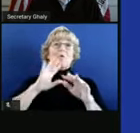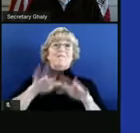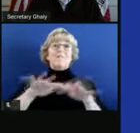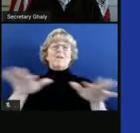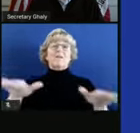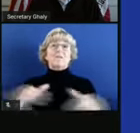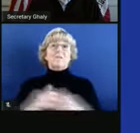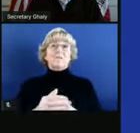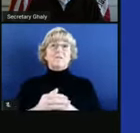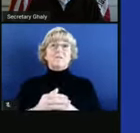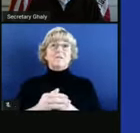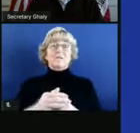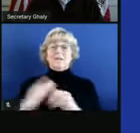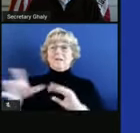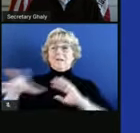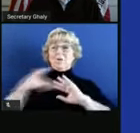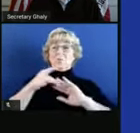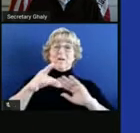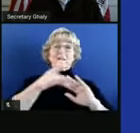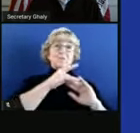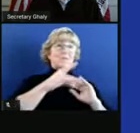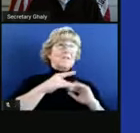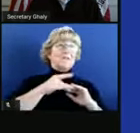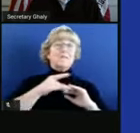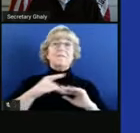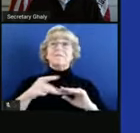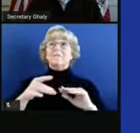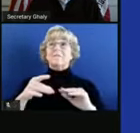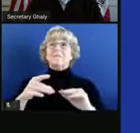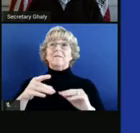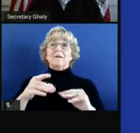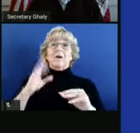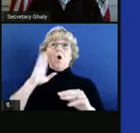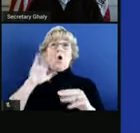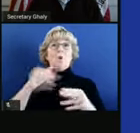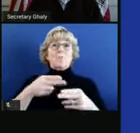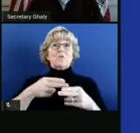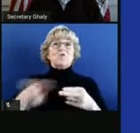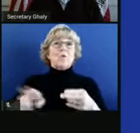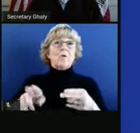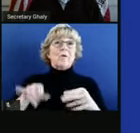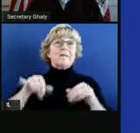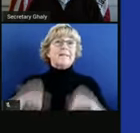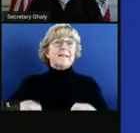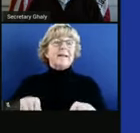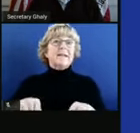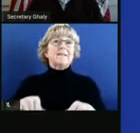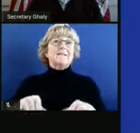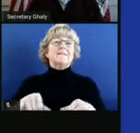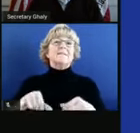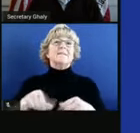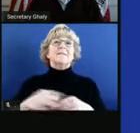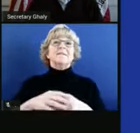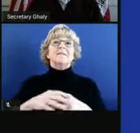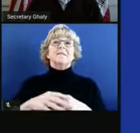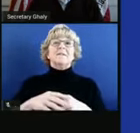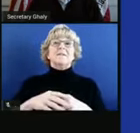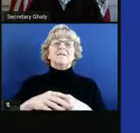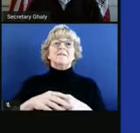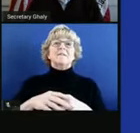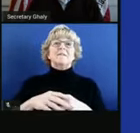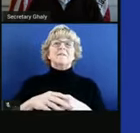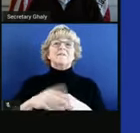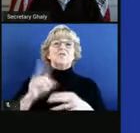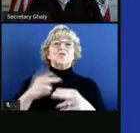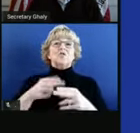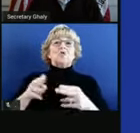duration of exposure. So we often talk to you about having short exposures, short periods of